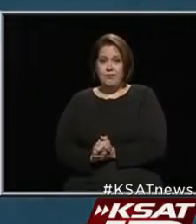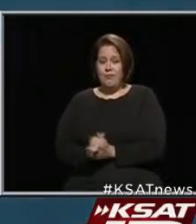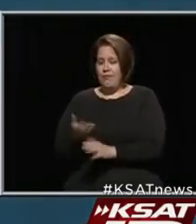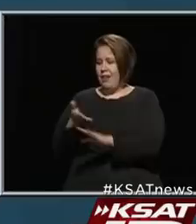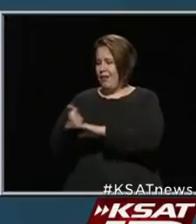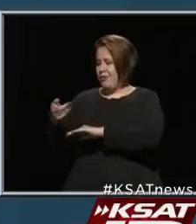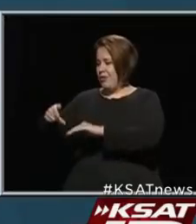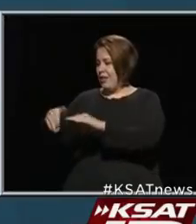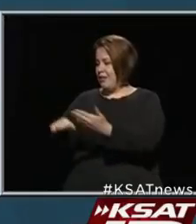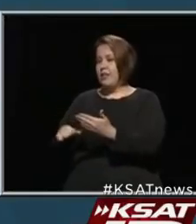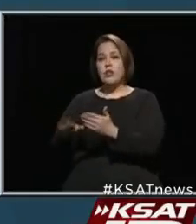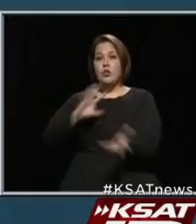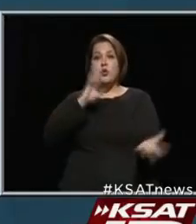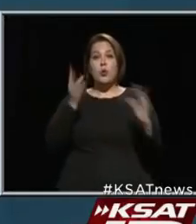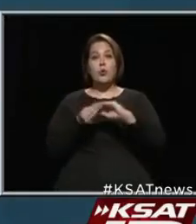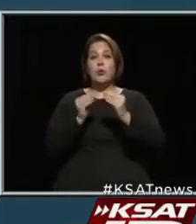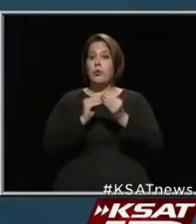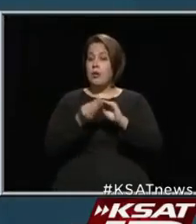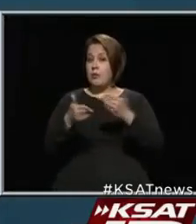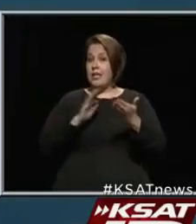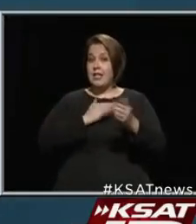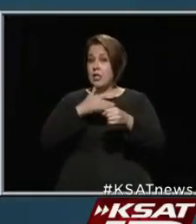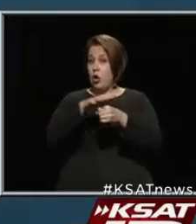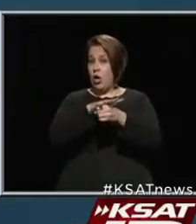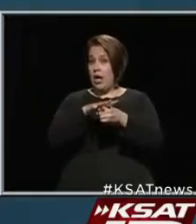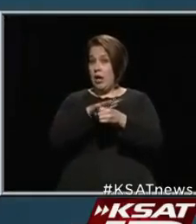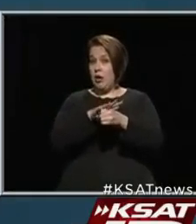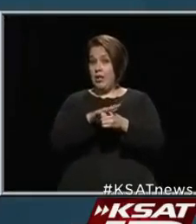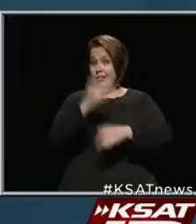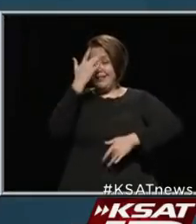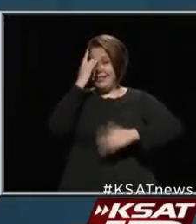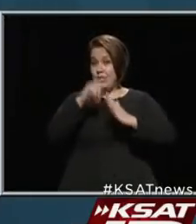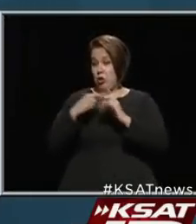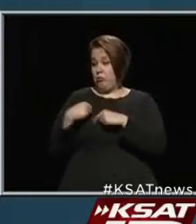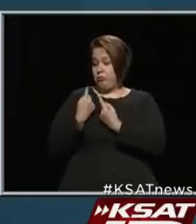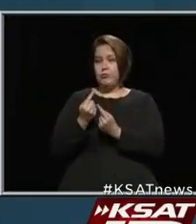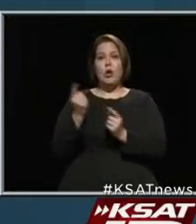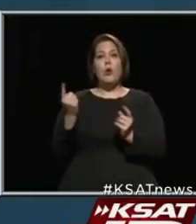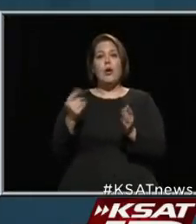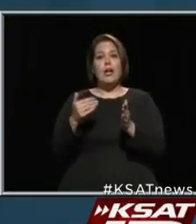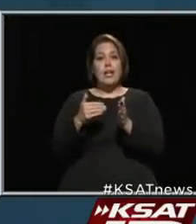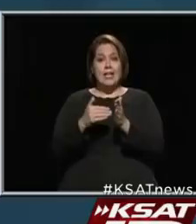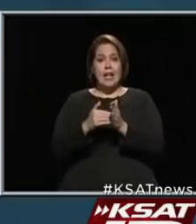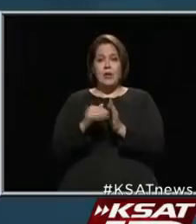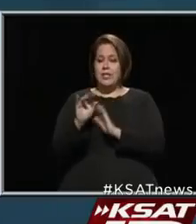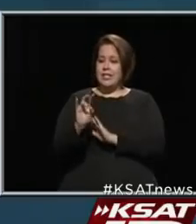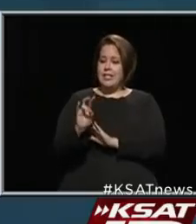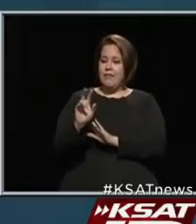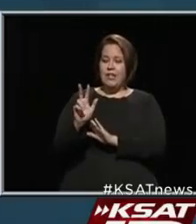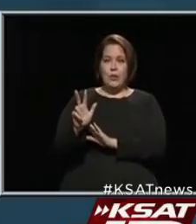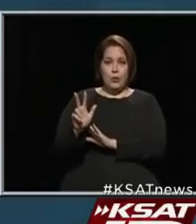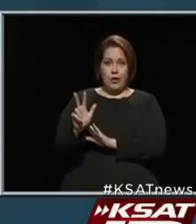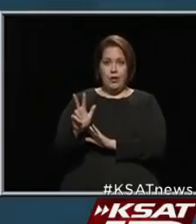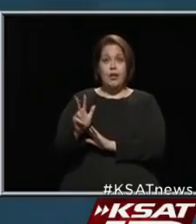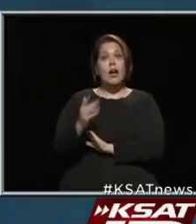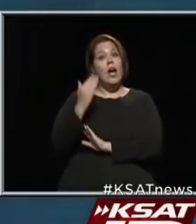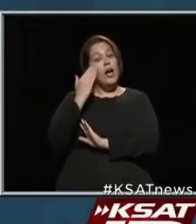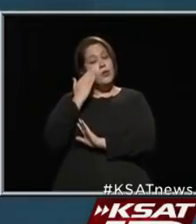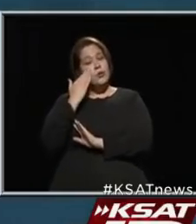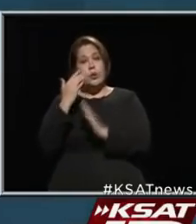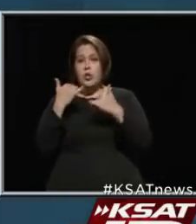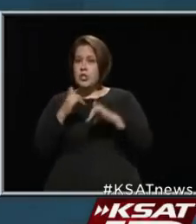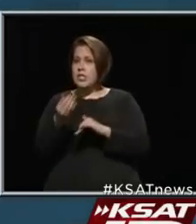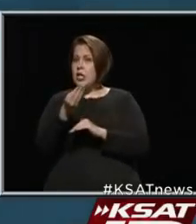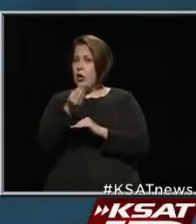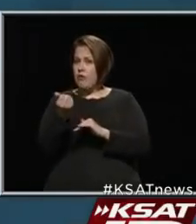That brings a total number of deaths in our community since the pandemic began to 1,073. And as you know, there's still a few